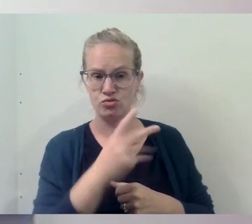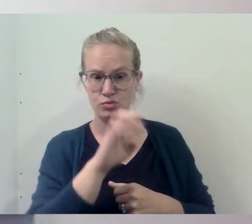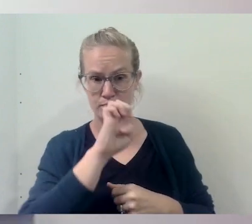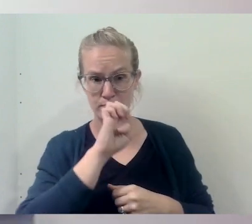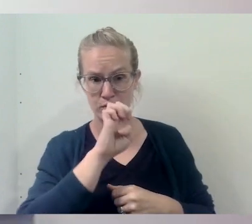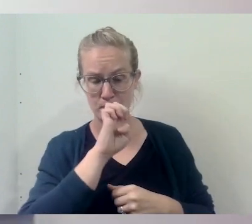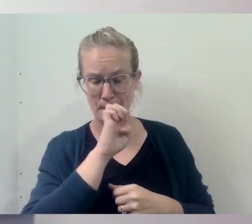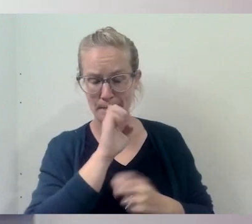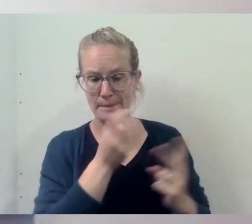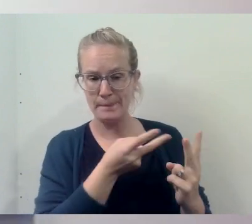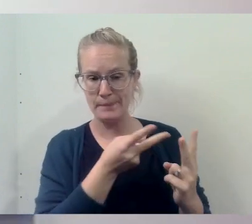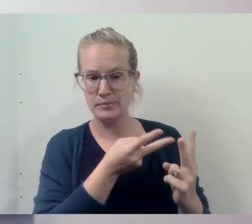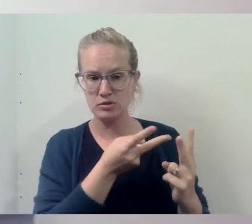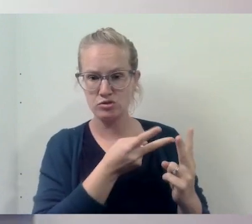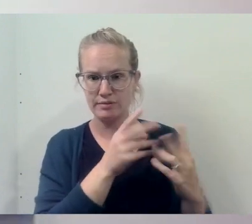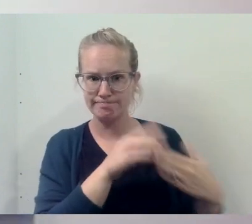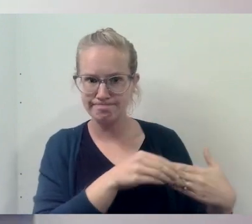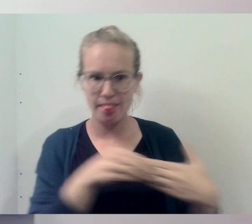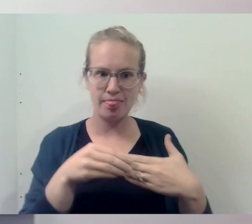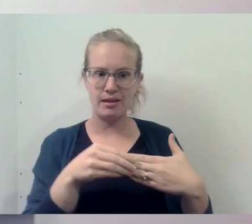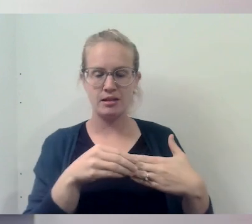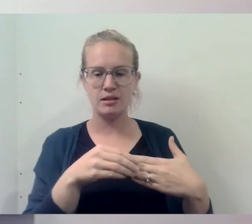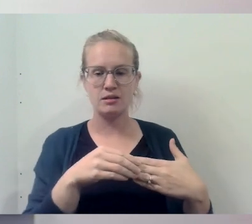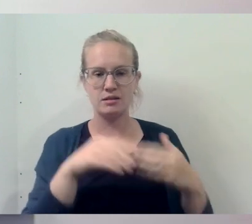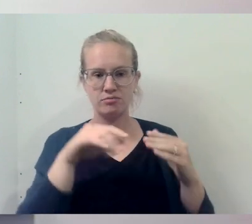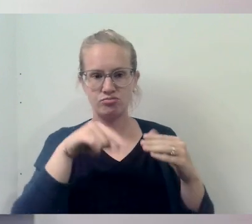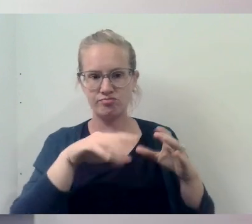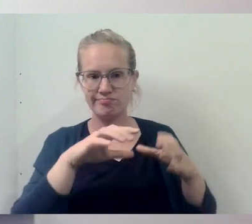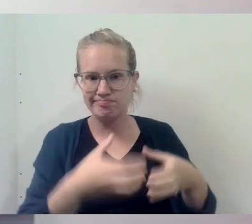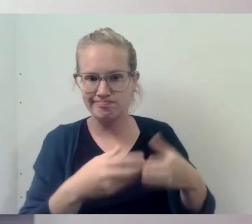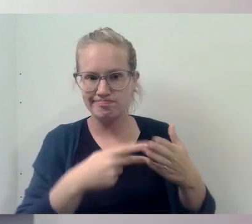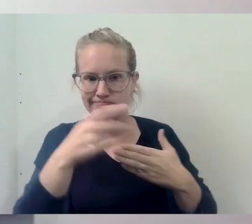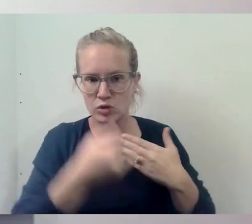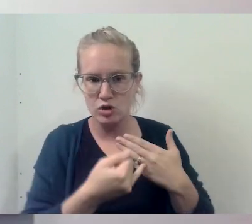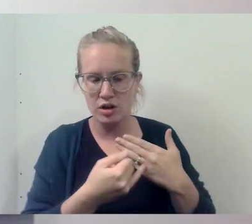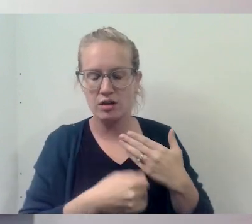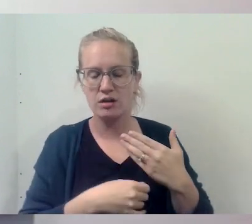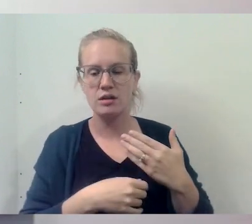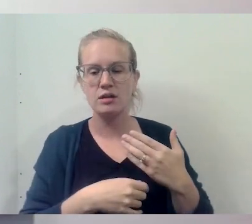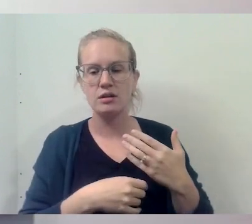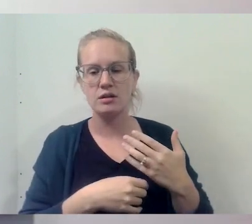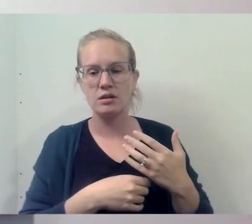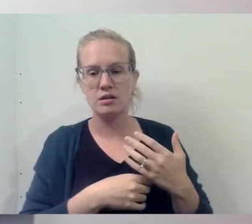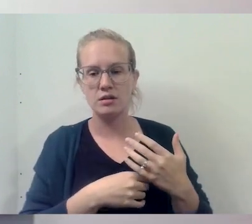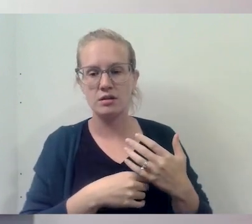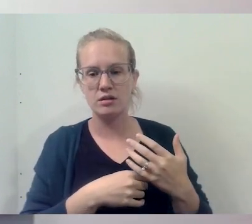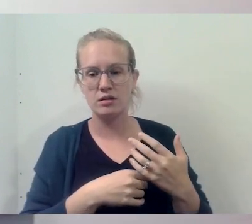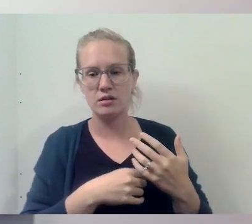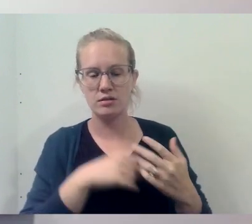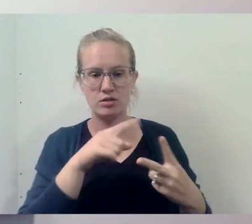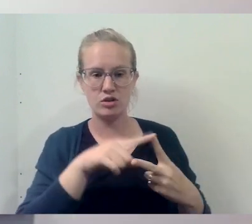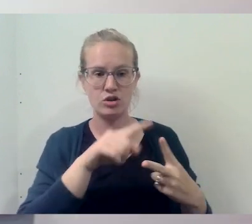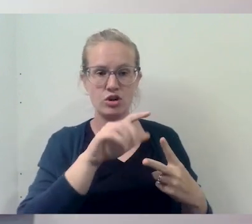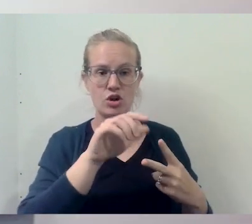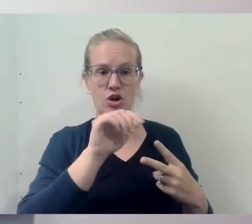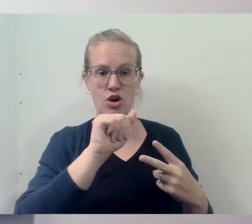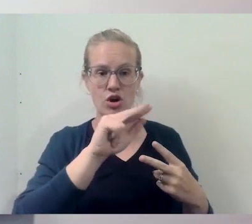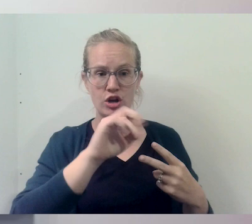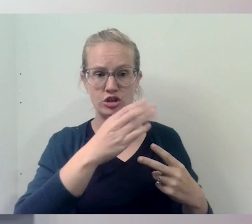actually are sort of spearheading this movement, this campaign, Archbishop